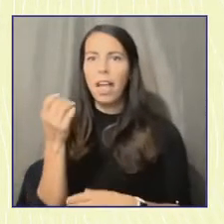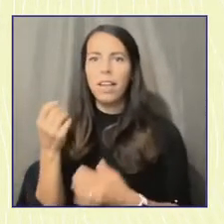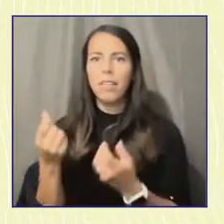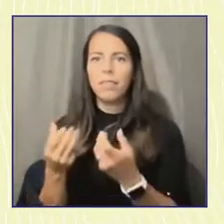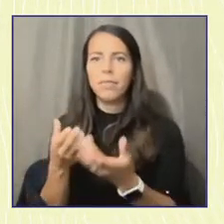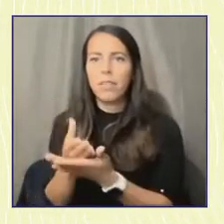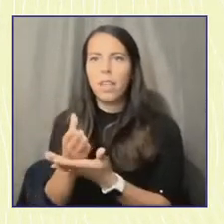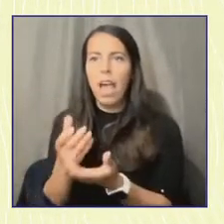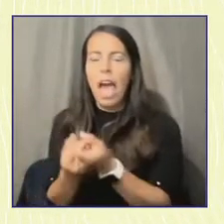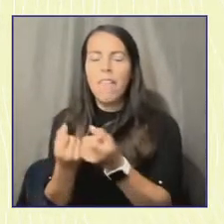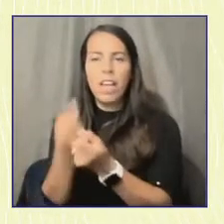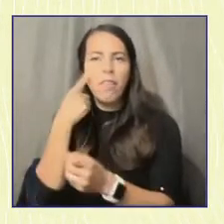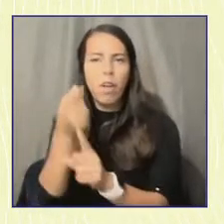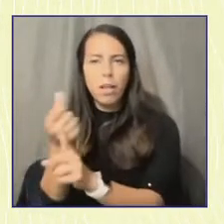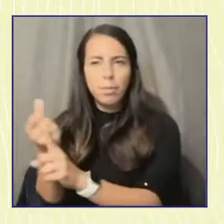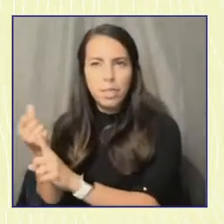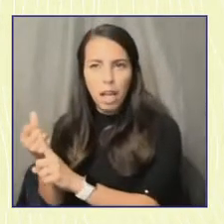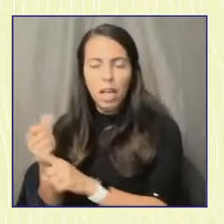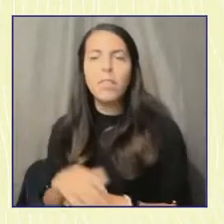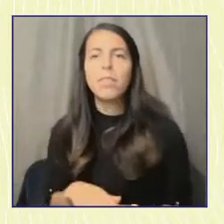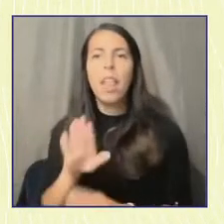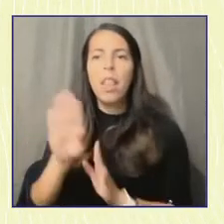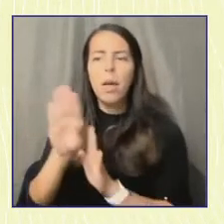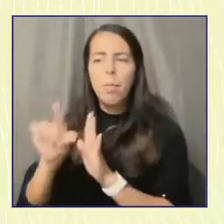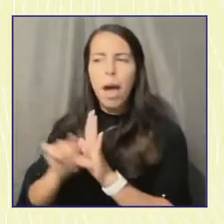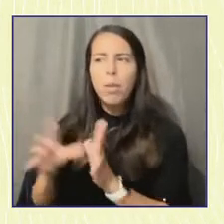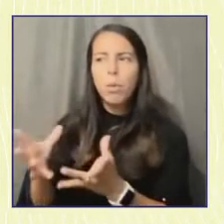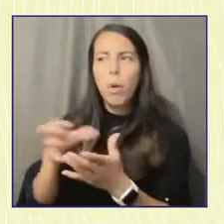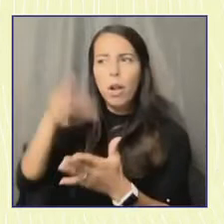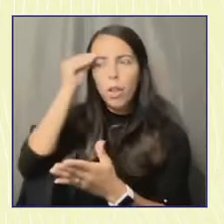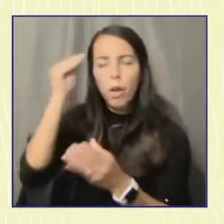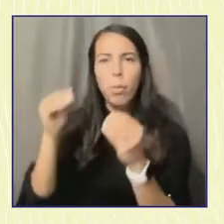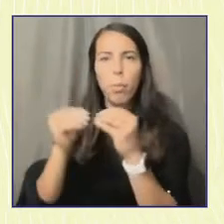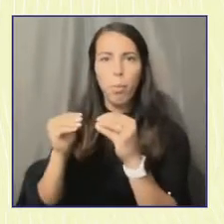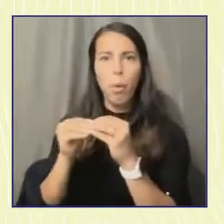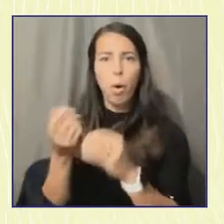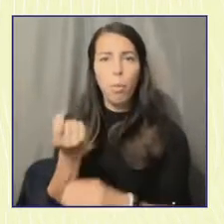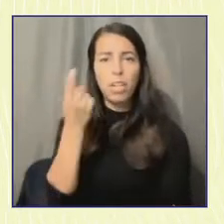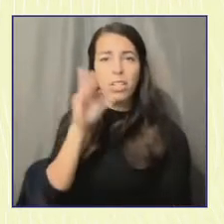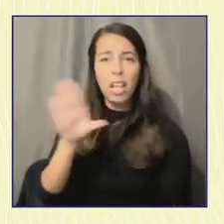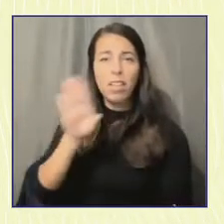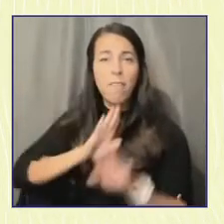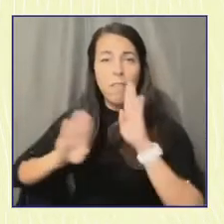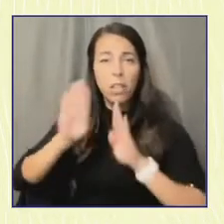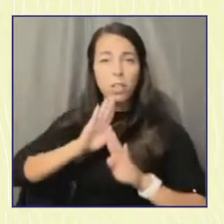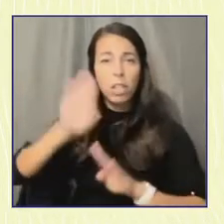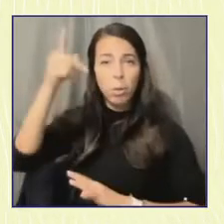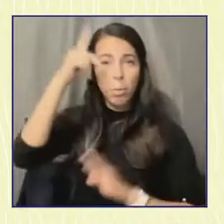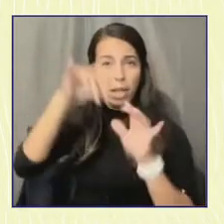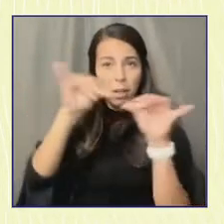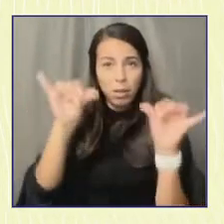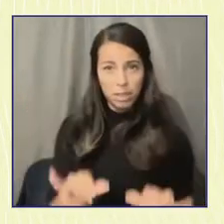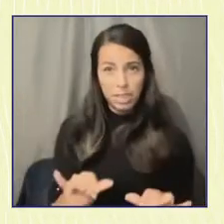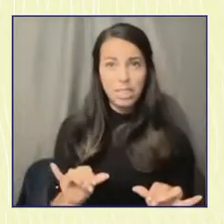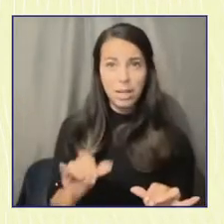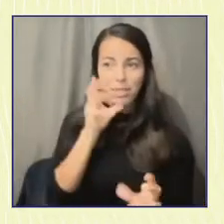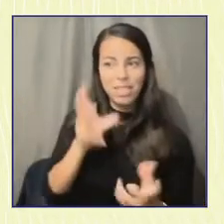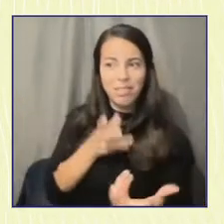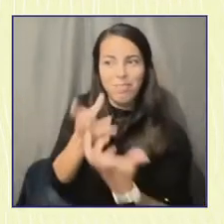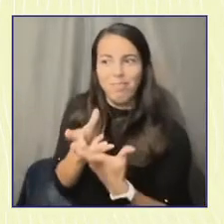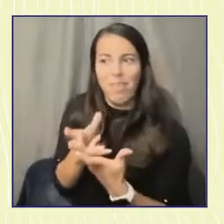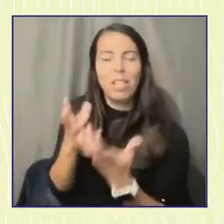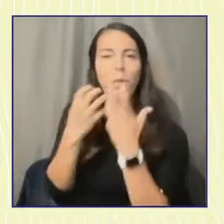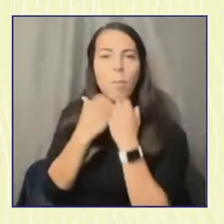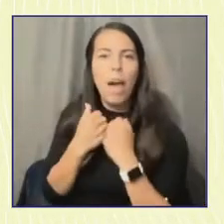on, you know, their very understandable frustrations with our political system, on what matters most to them. So I'm really excited to hear